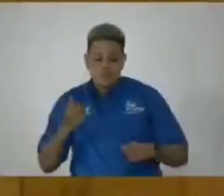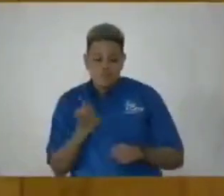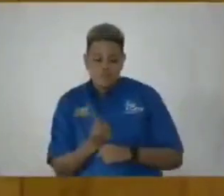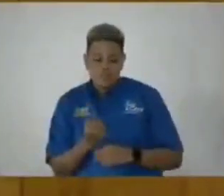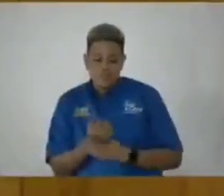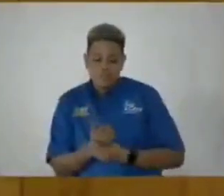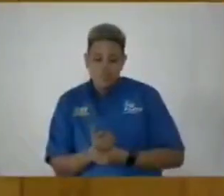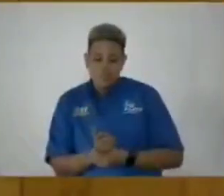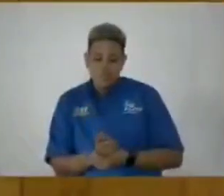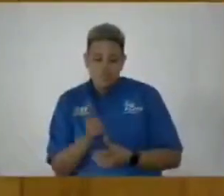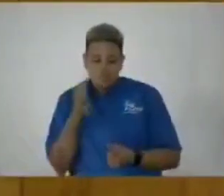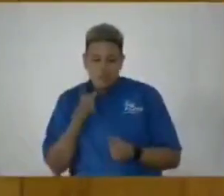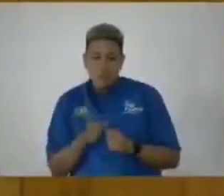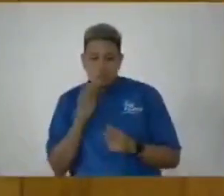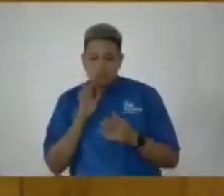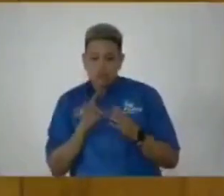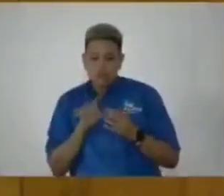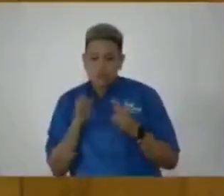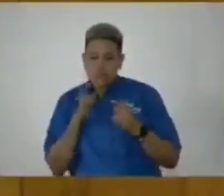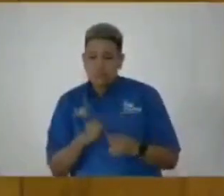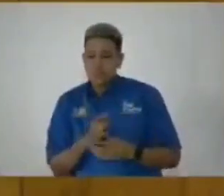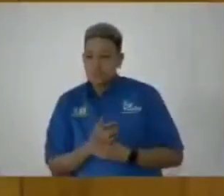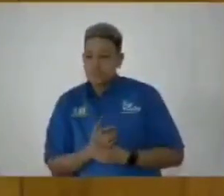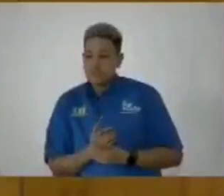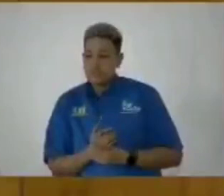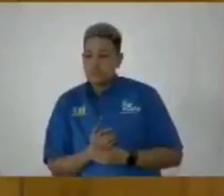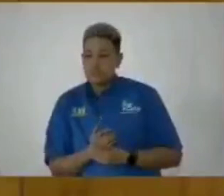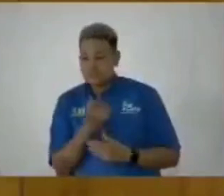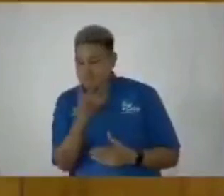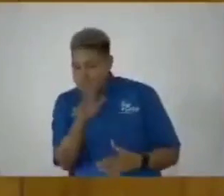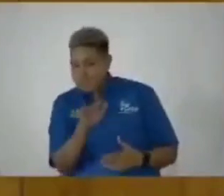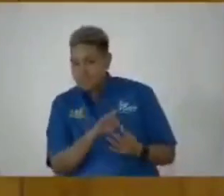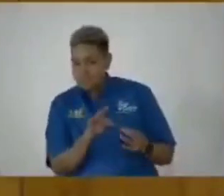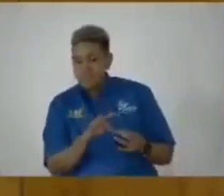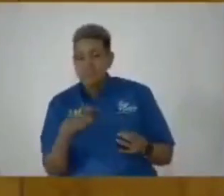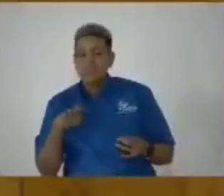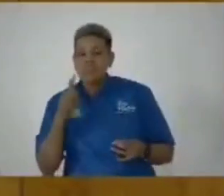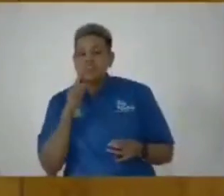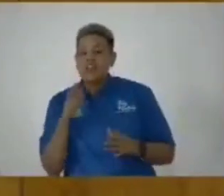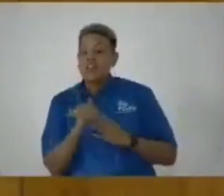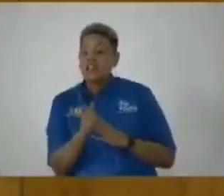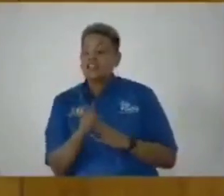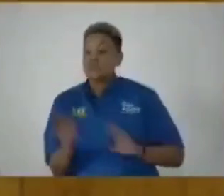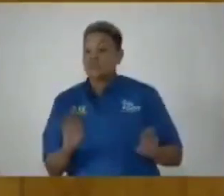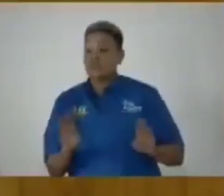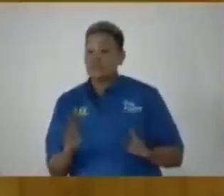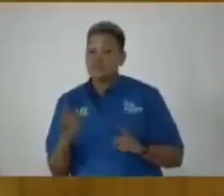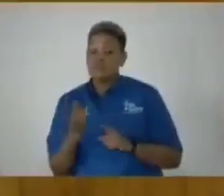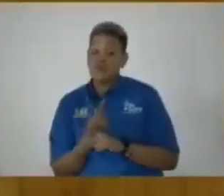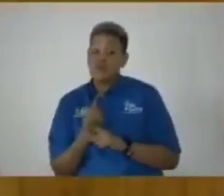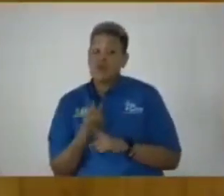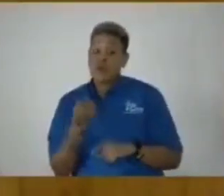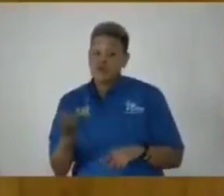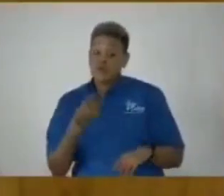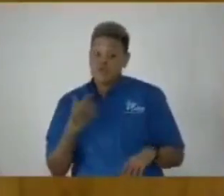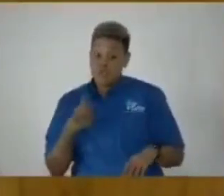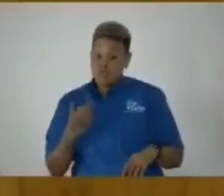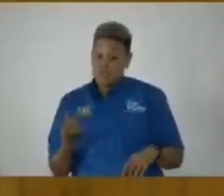speaking to this point. Indeed. And you've made it. And as for the Leadership Code of Conduct, I was sent it,